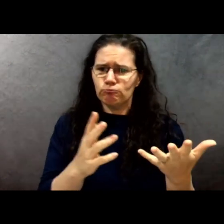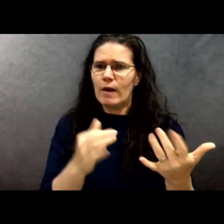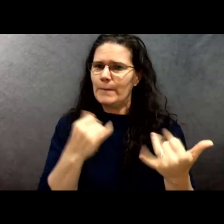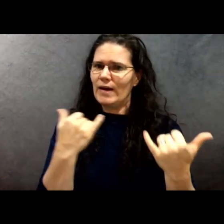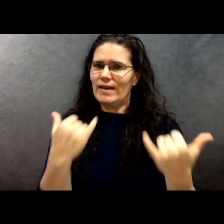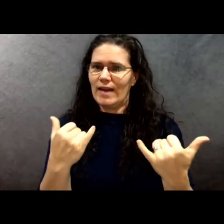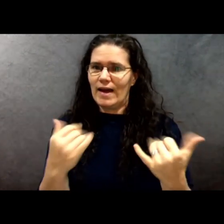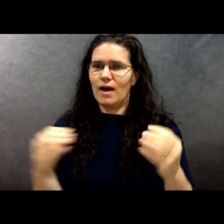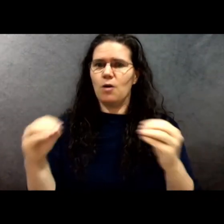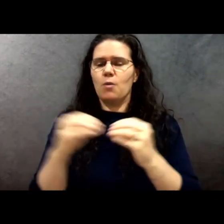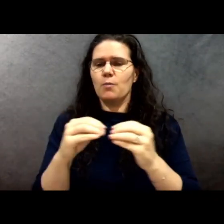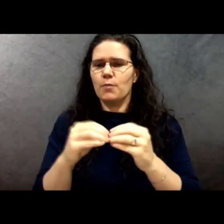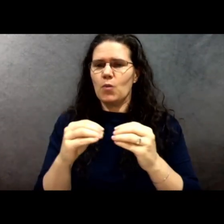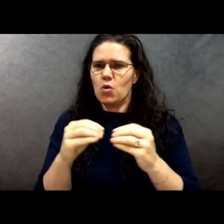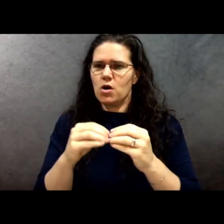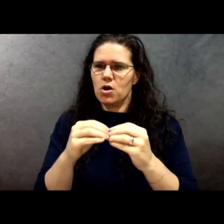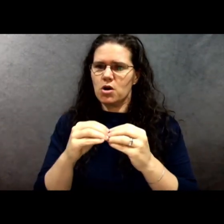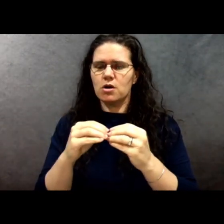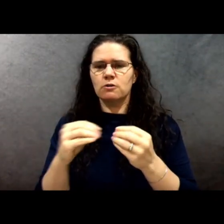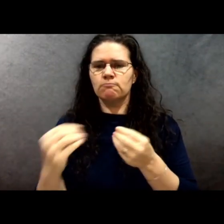context of this reckoning.